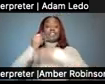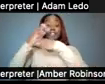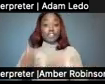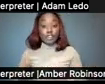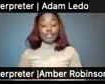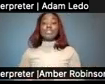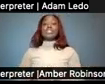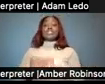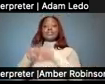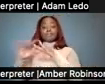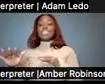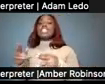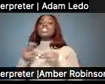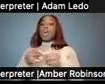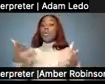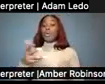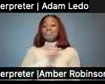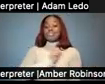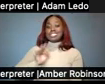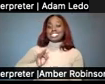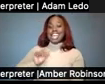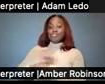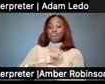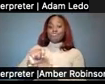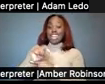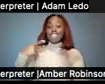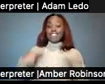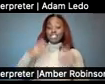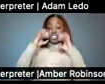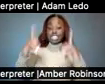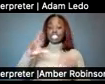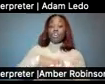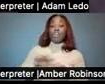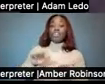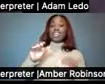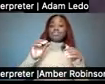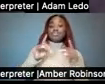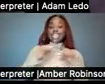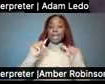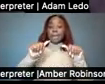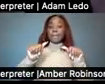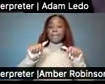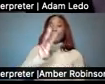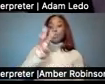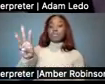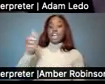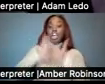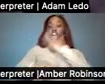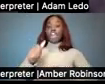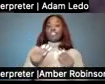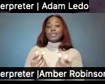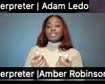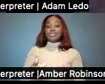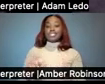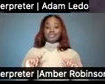it's called staff training in physical education. And that's on the campabilities.org website under instructional materials.